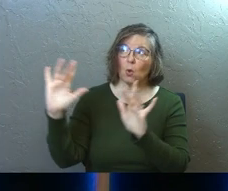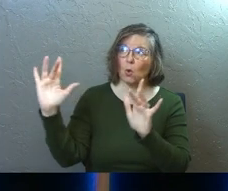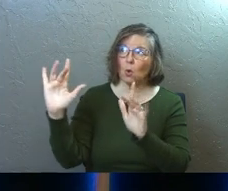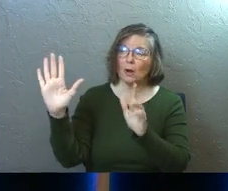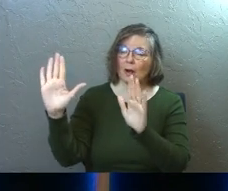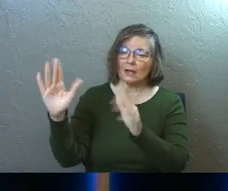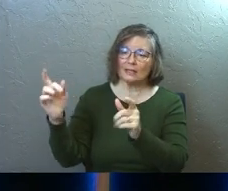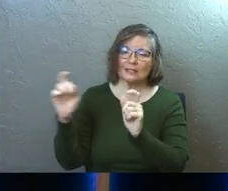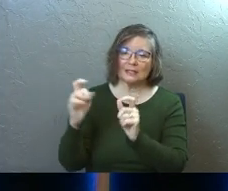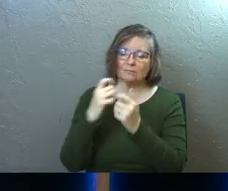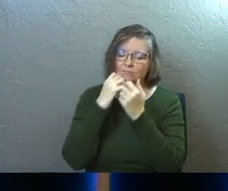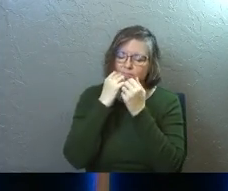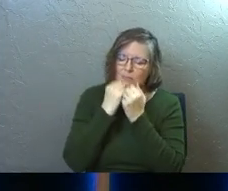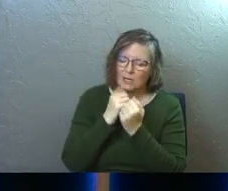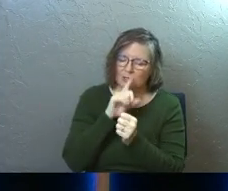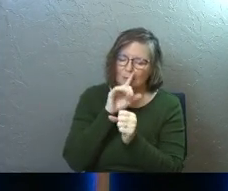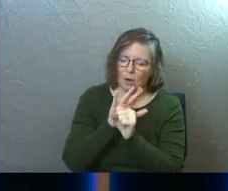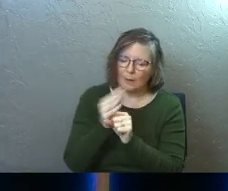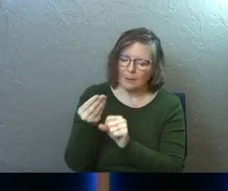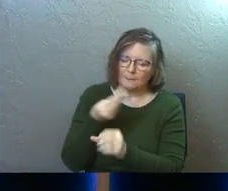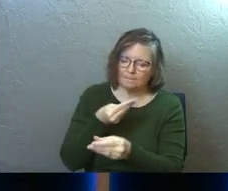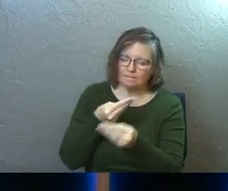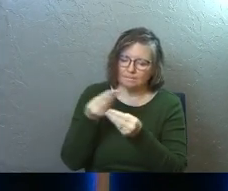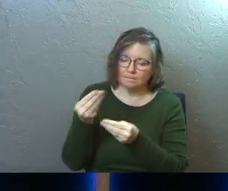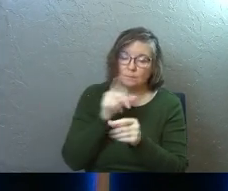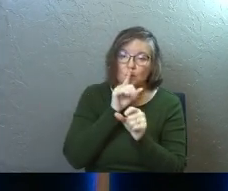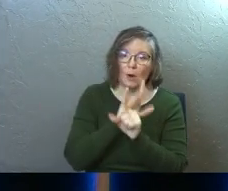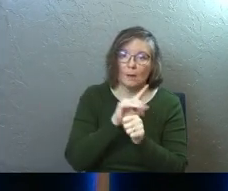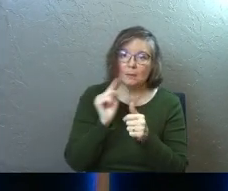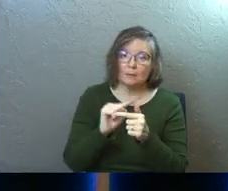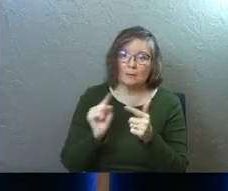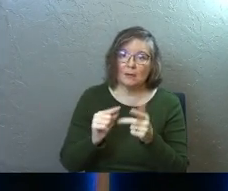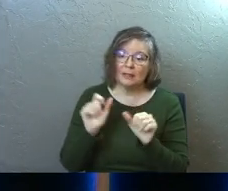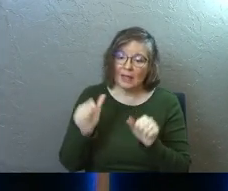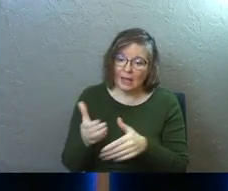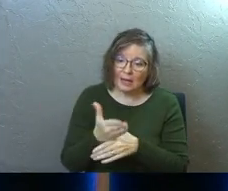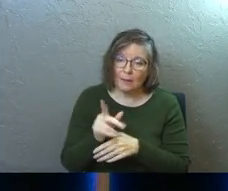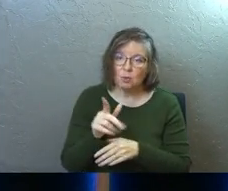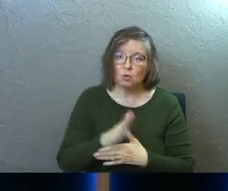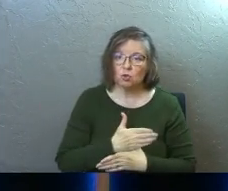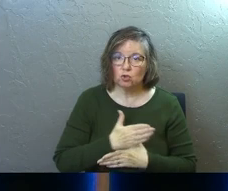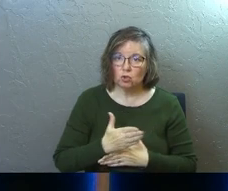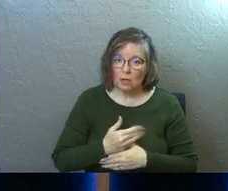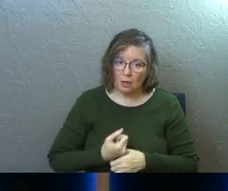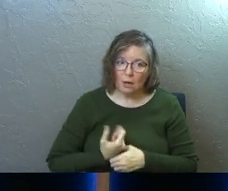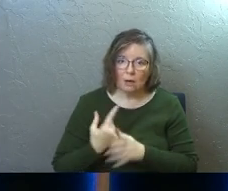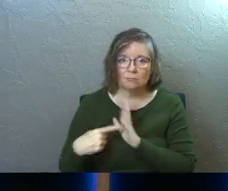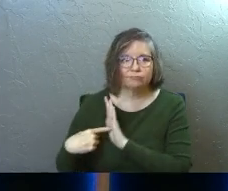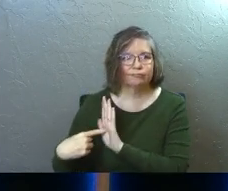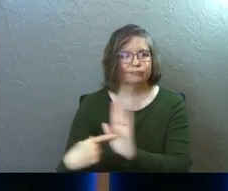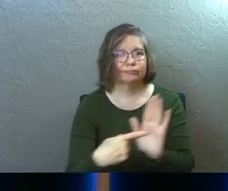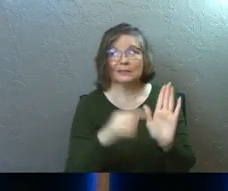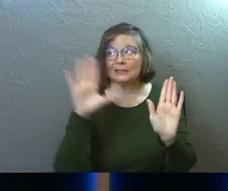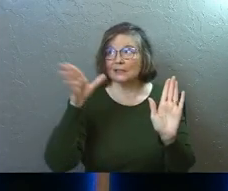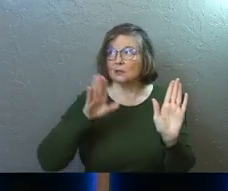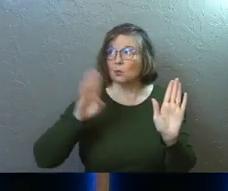has given us great and precious promises. These are the promises that enable you to share his divine nature and escape the world's corruption